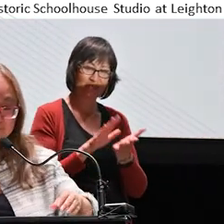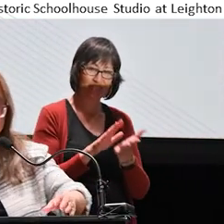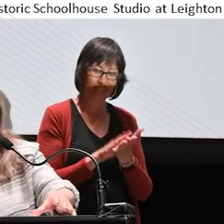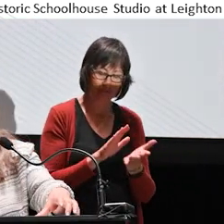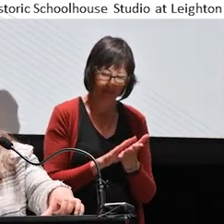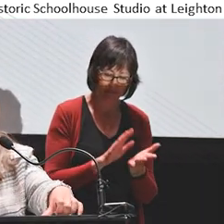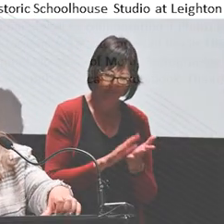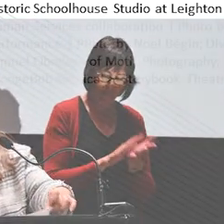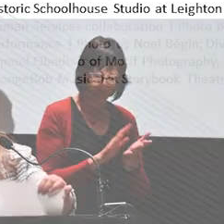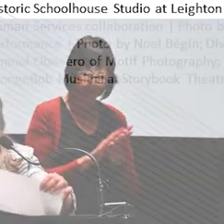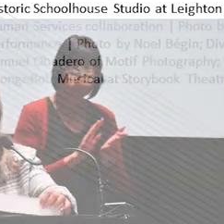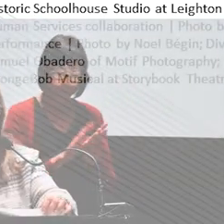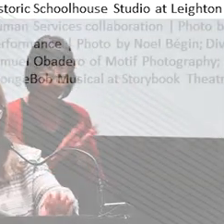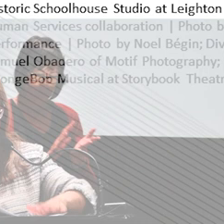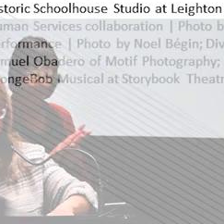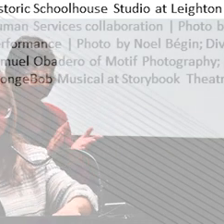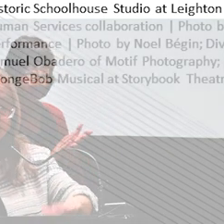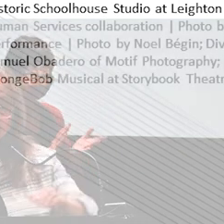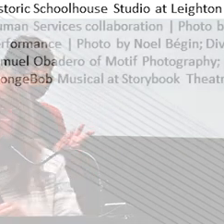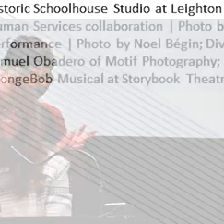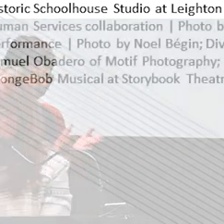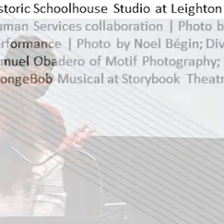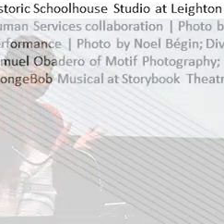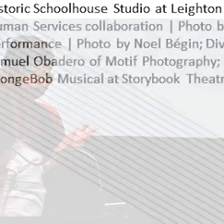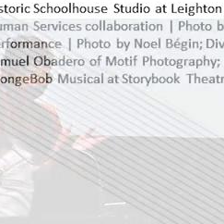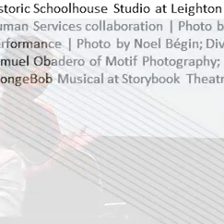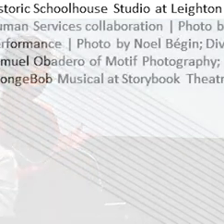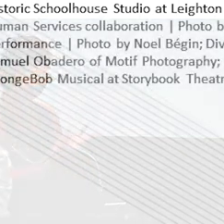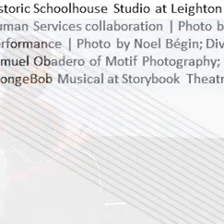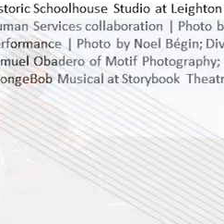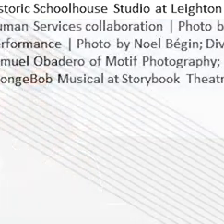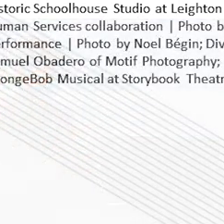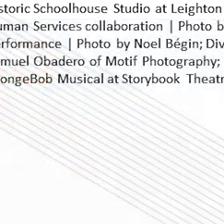you all